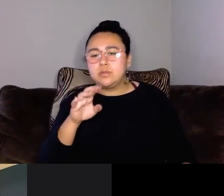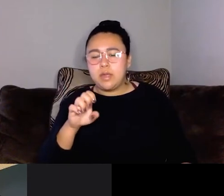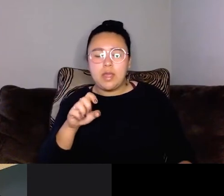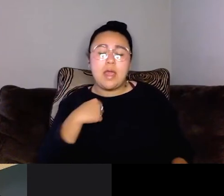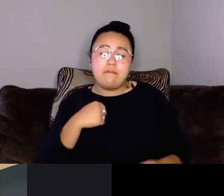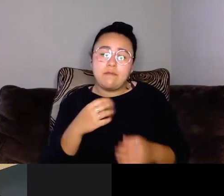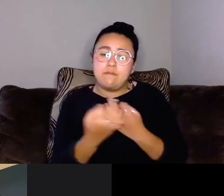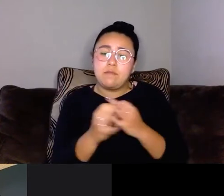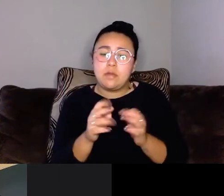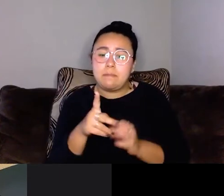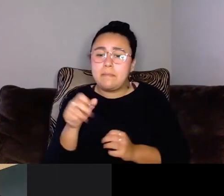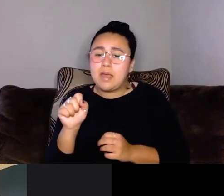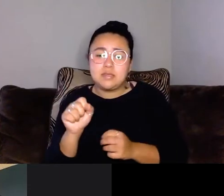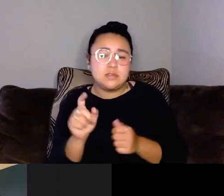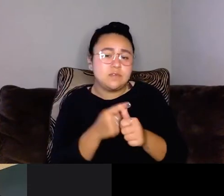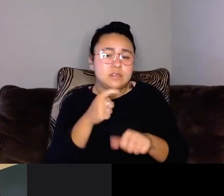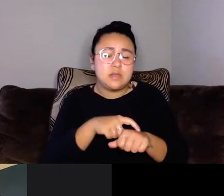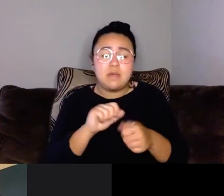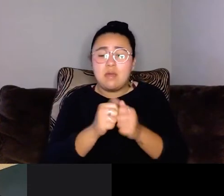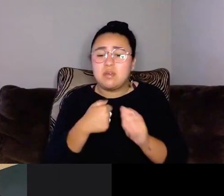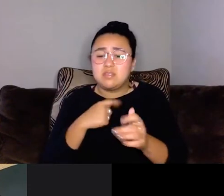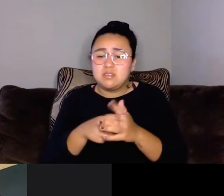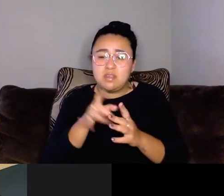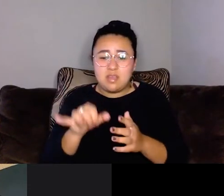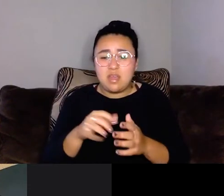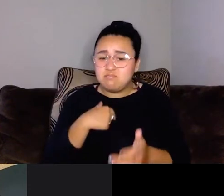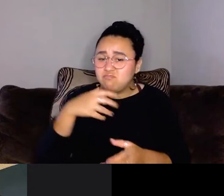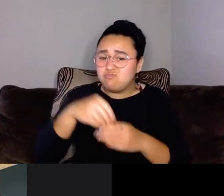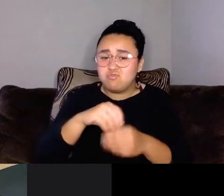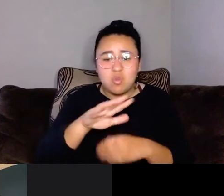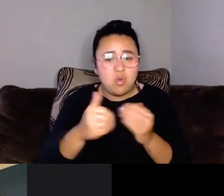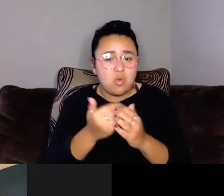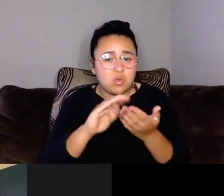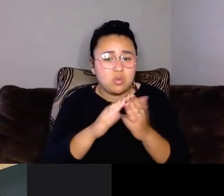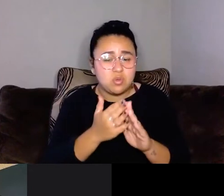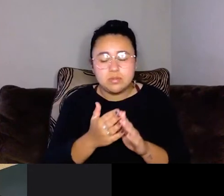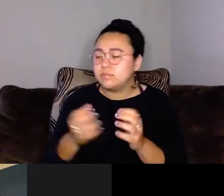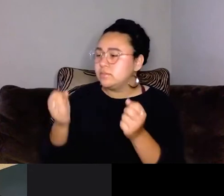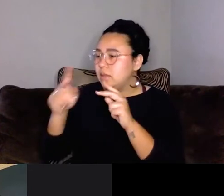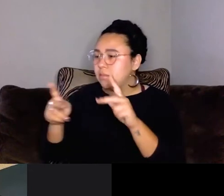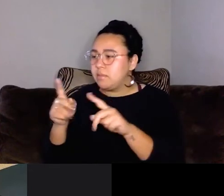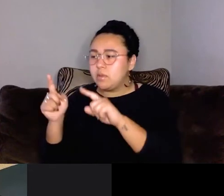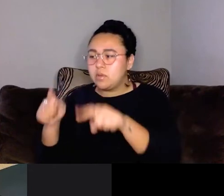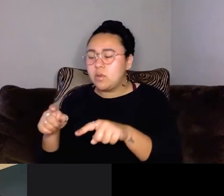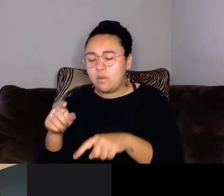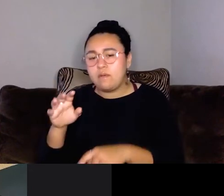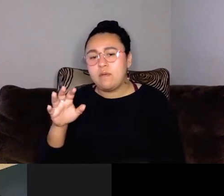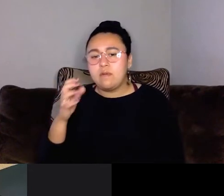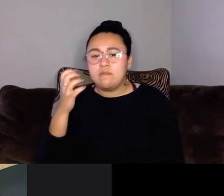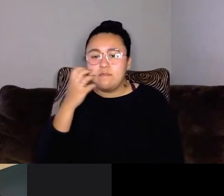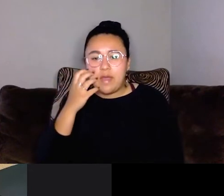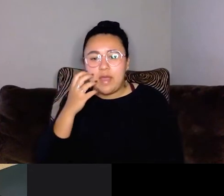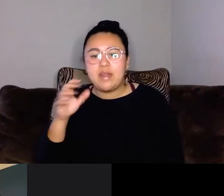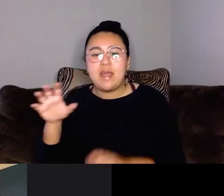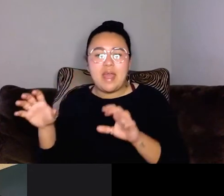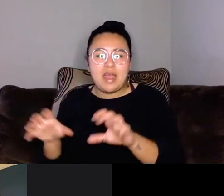started. So I got a part of the whole community. Lots of folks make their way to fat activism through those bashes and through